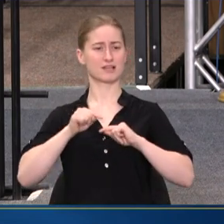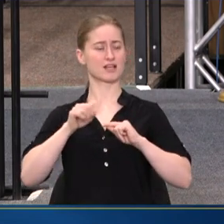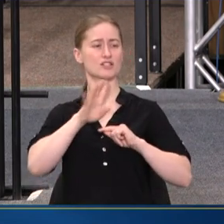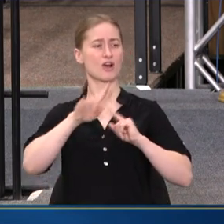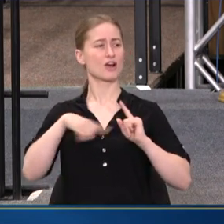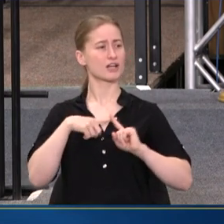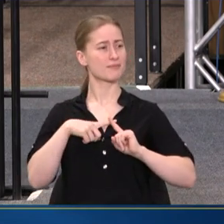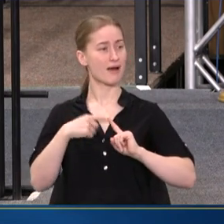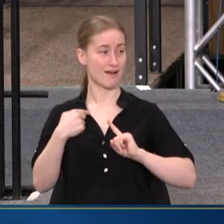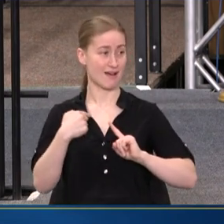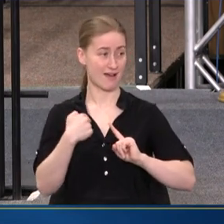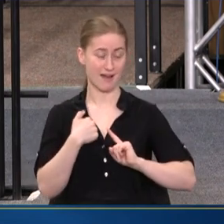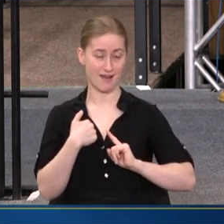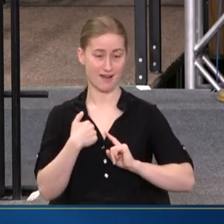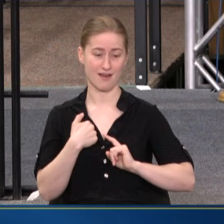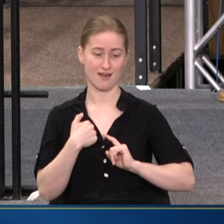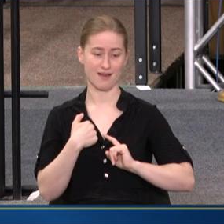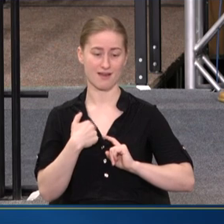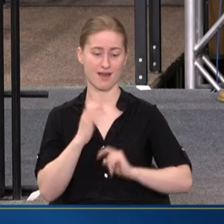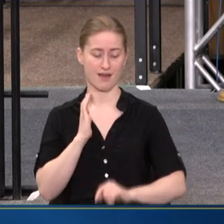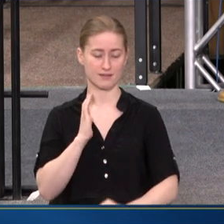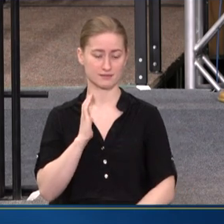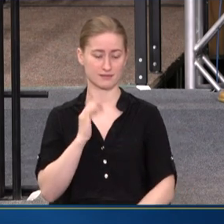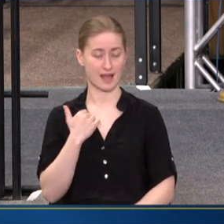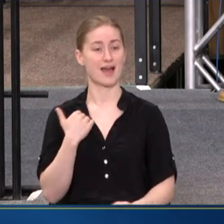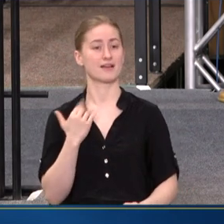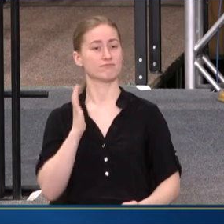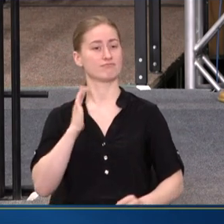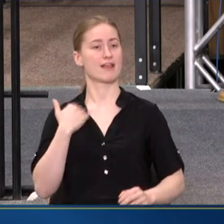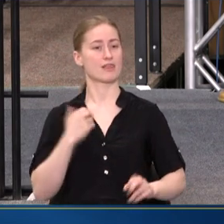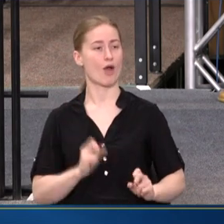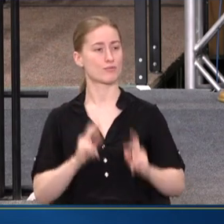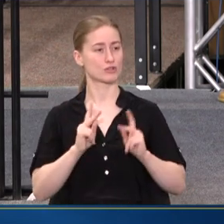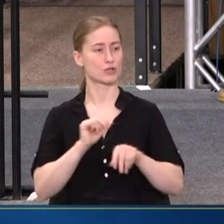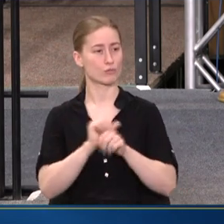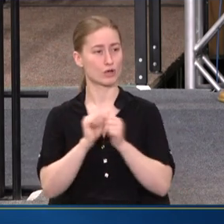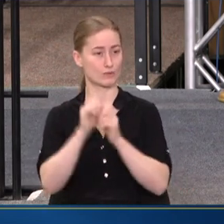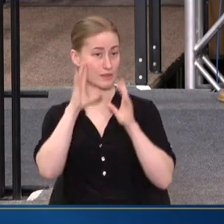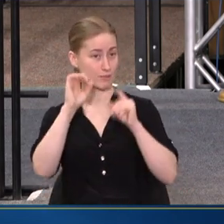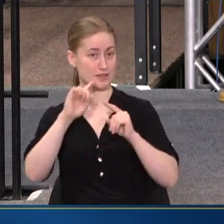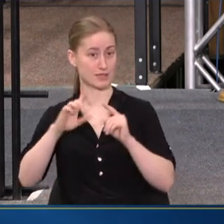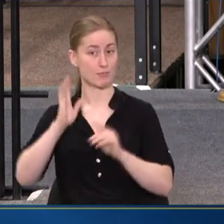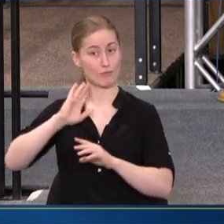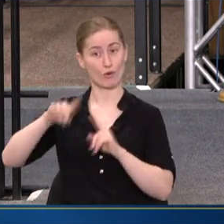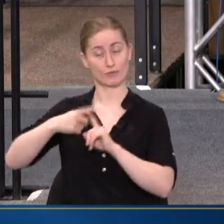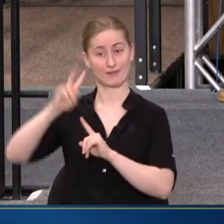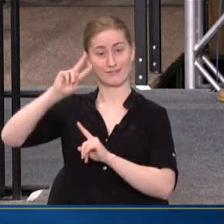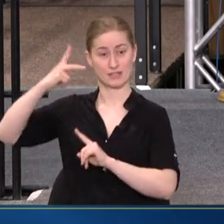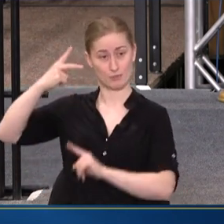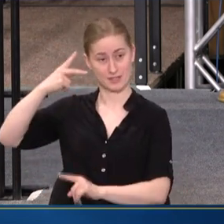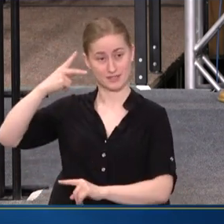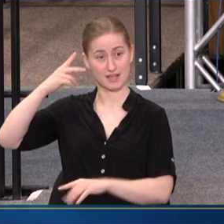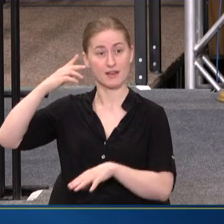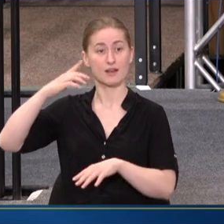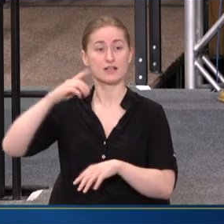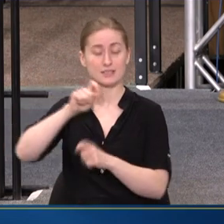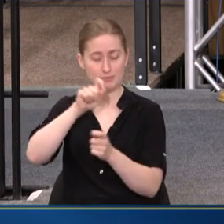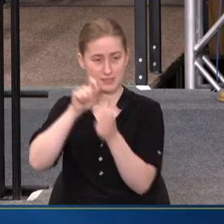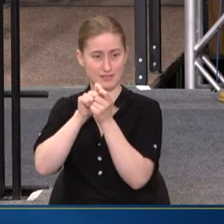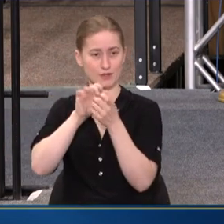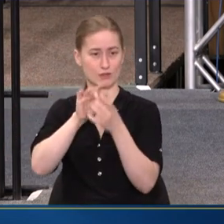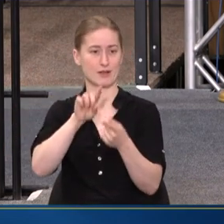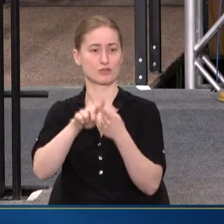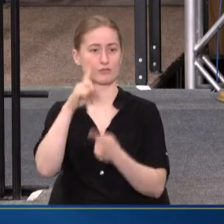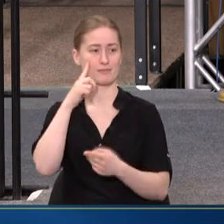FACT THAT I HAD THE OPPORTUNITY TO WORK WITH THE PRESIDENT WHEN HE WAS THE VICE PRESIDENT ON MENTAL HEALTH ISSUES.